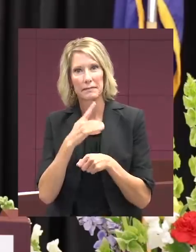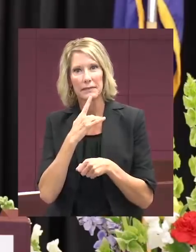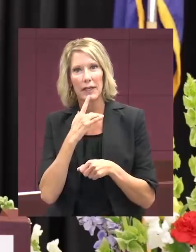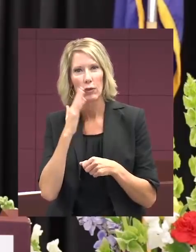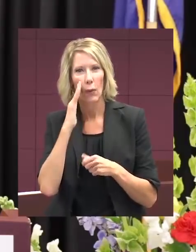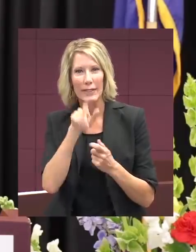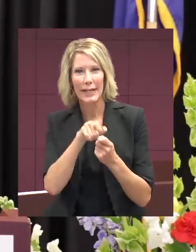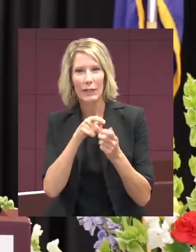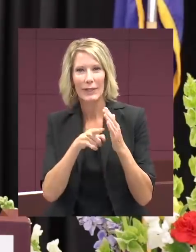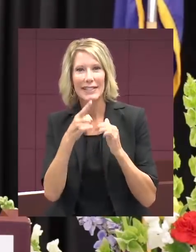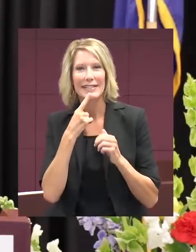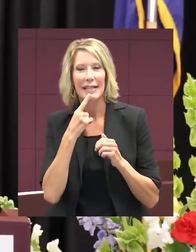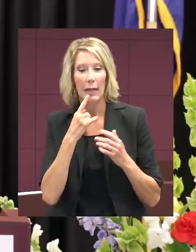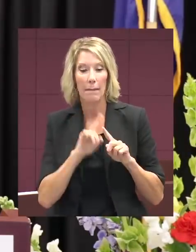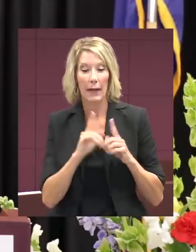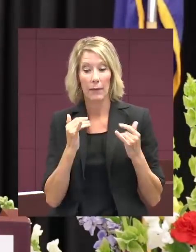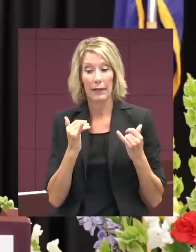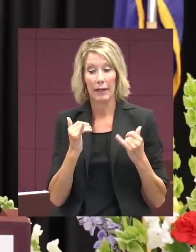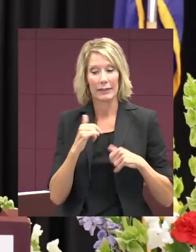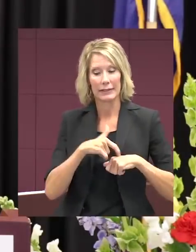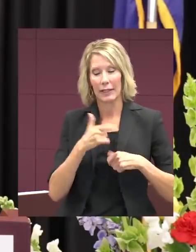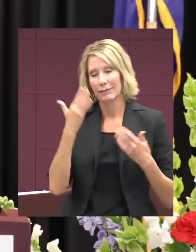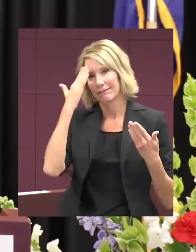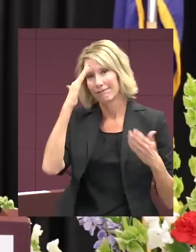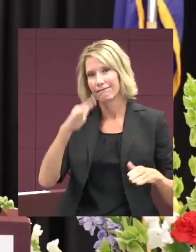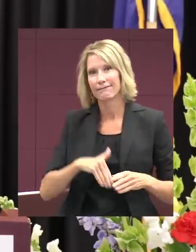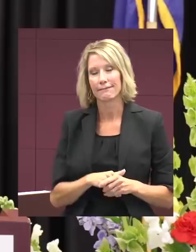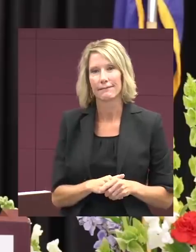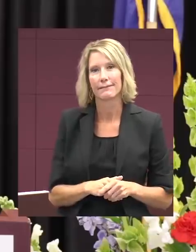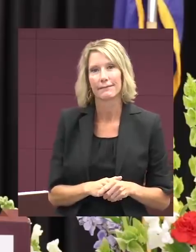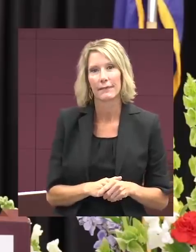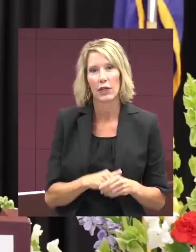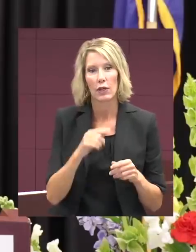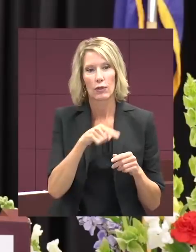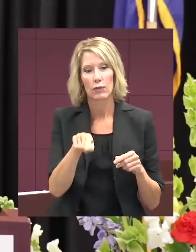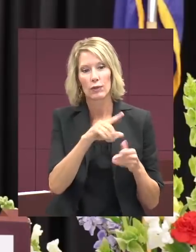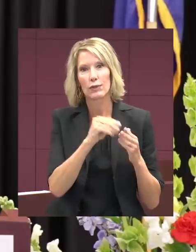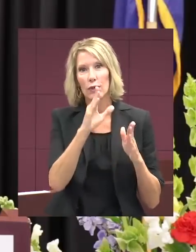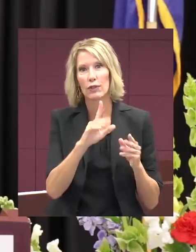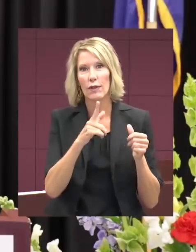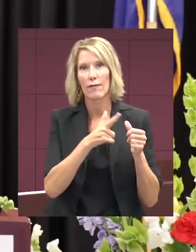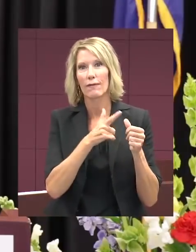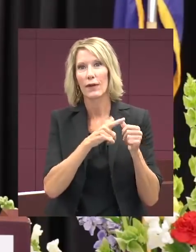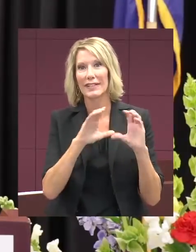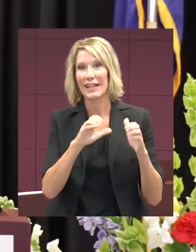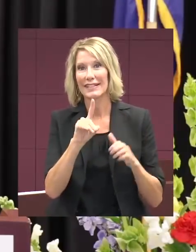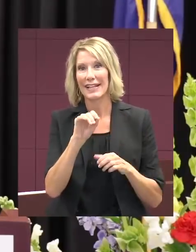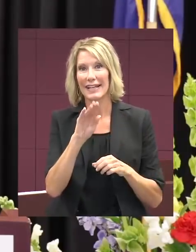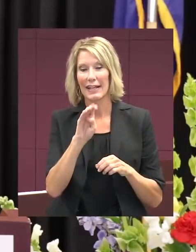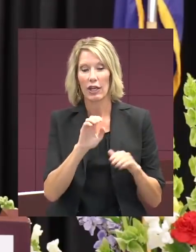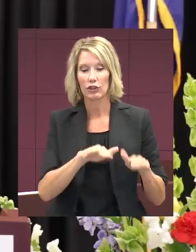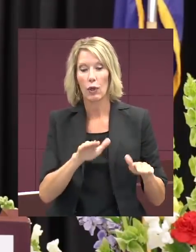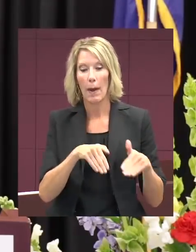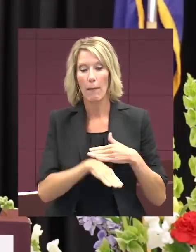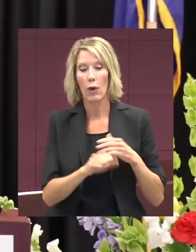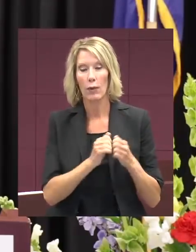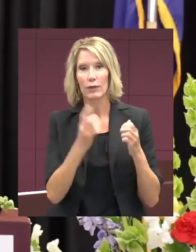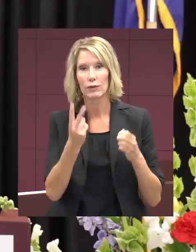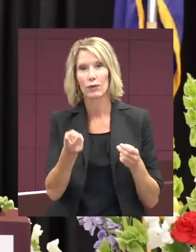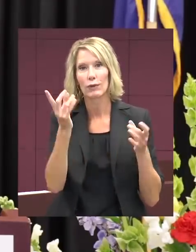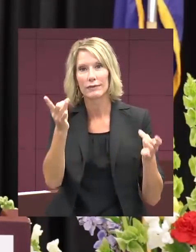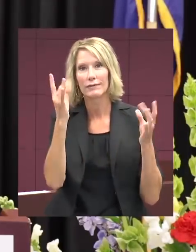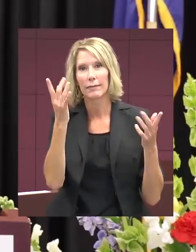knowing what to say to you in this time is daunting. Students, you are the first class of the decade. Children born between two